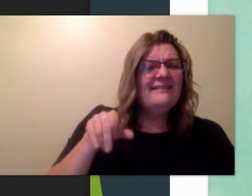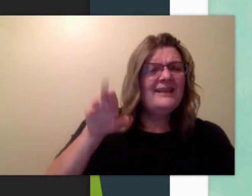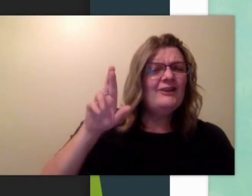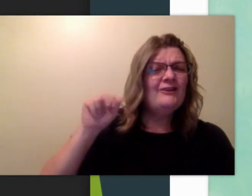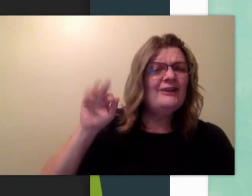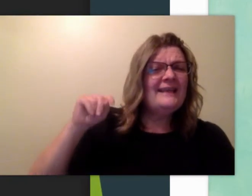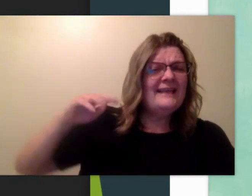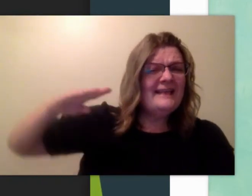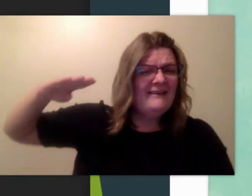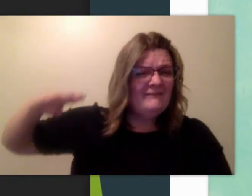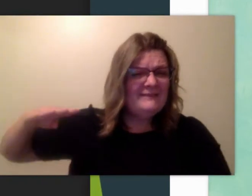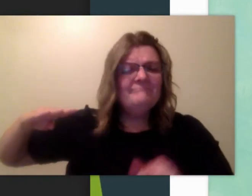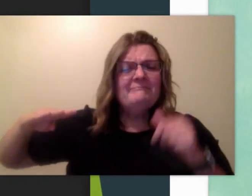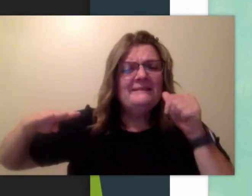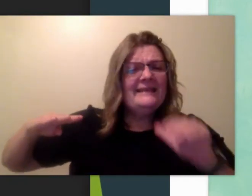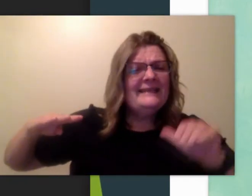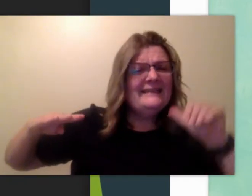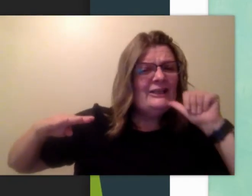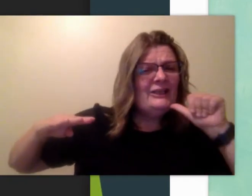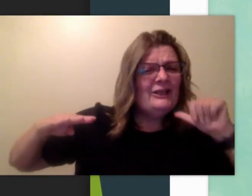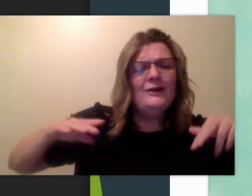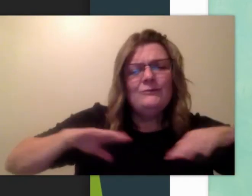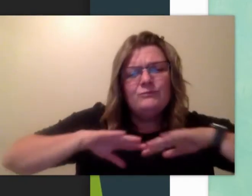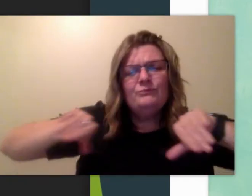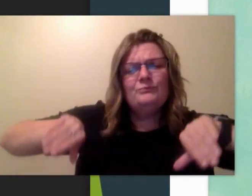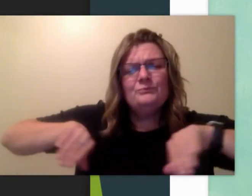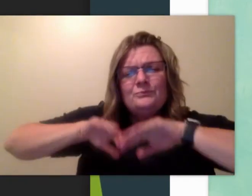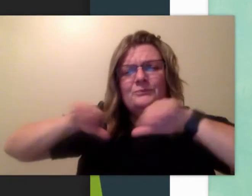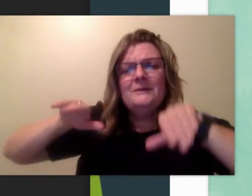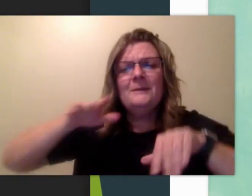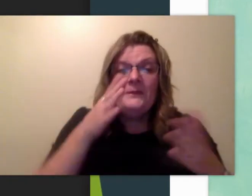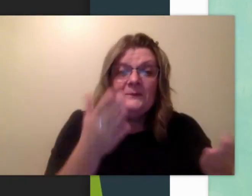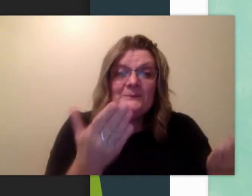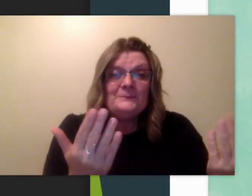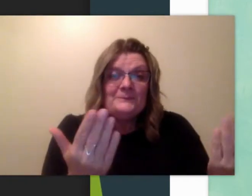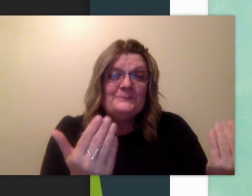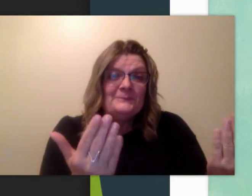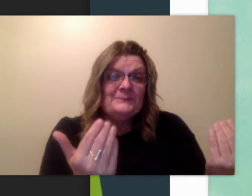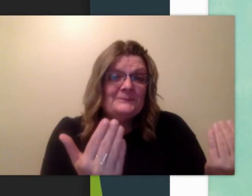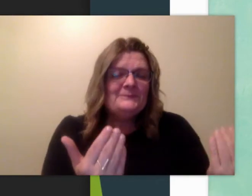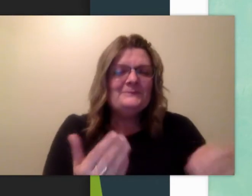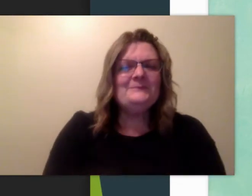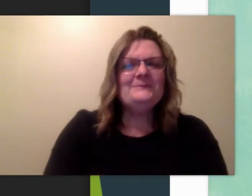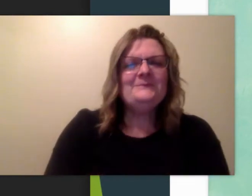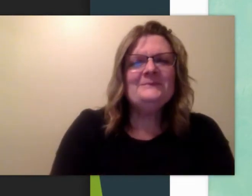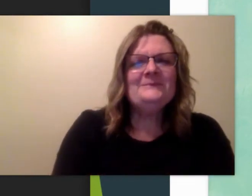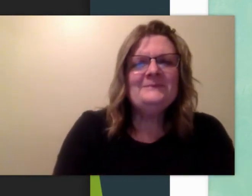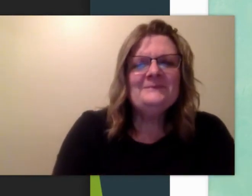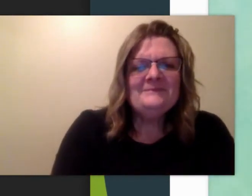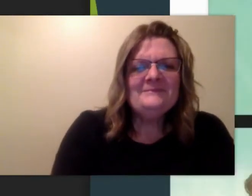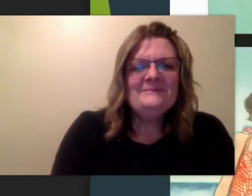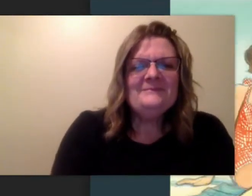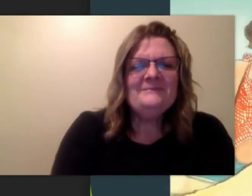See, there's the raft on the water. And there's a little girl trying to swim. And the mom's saying, come on.